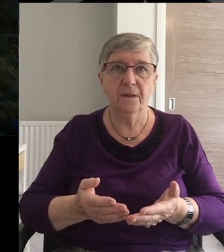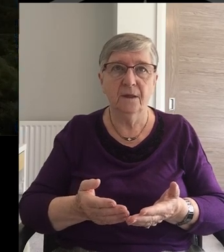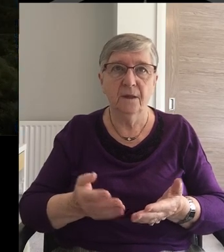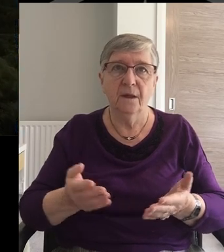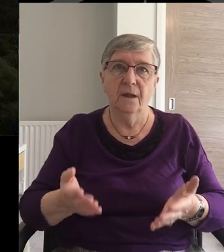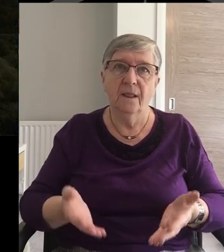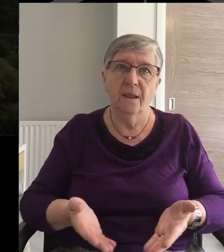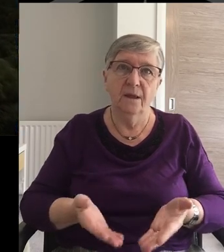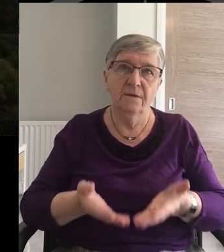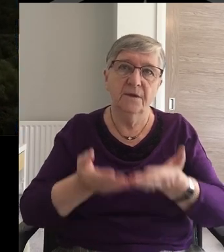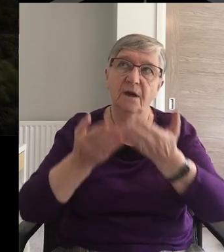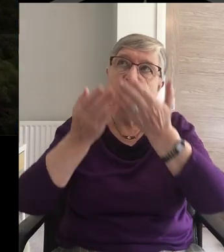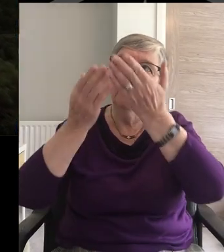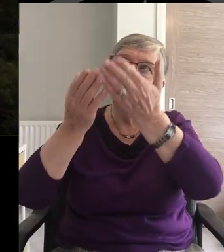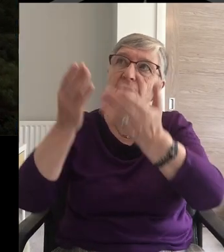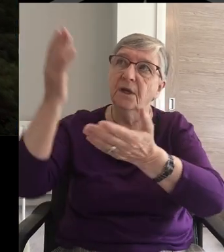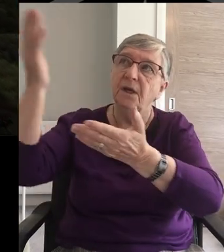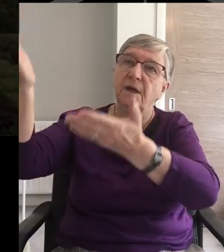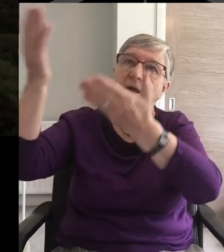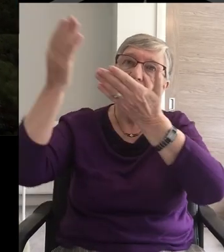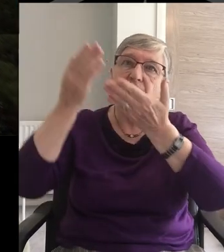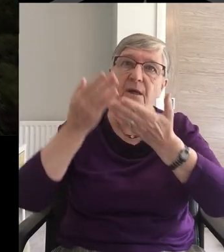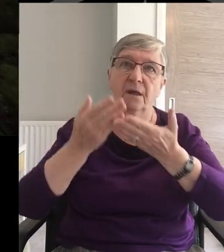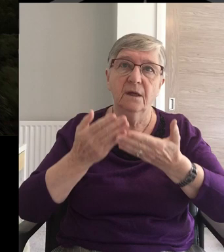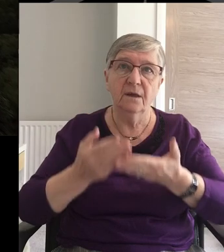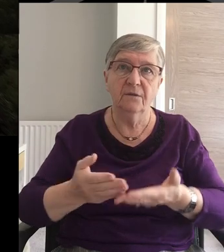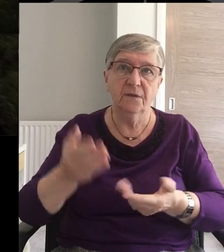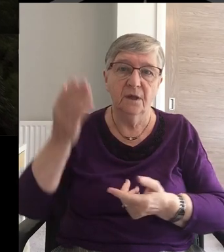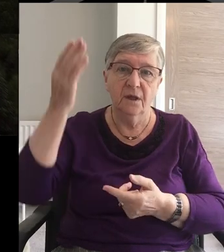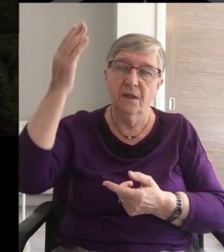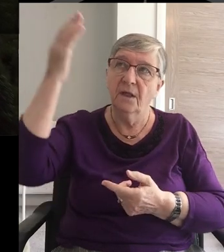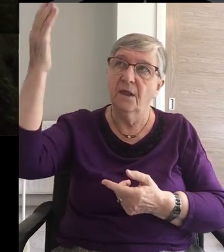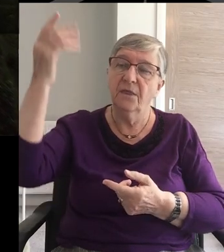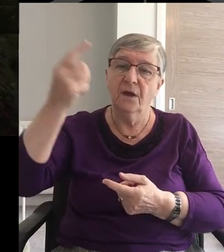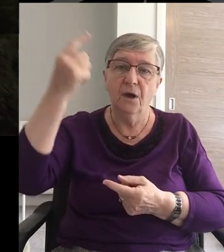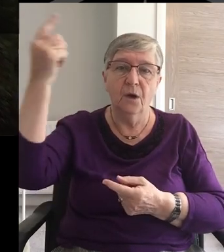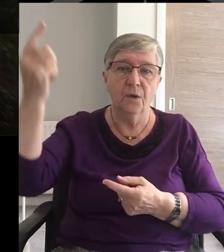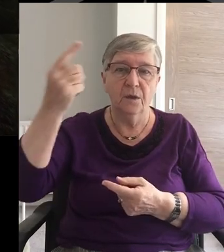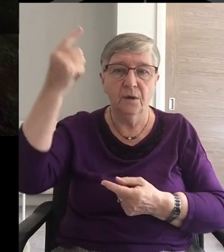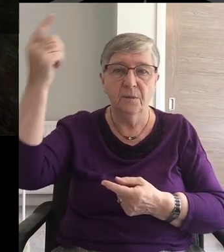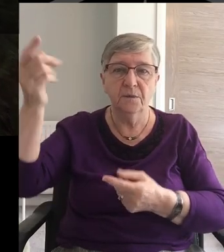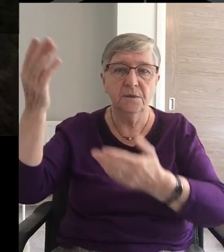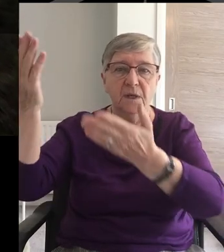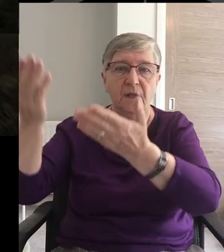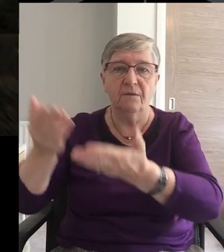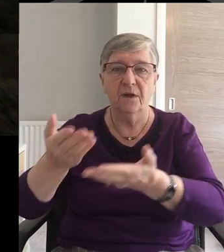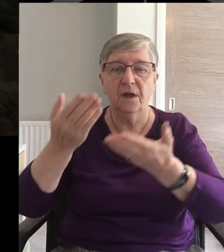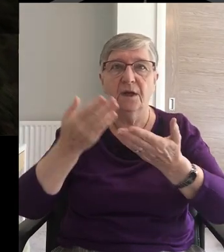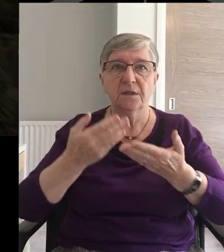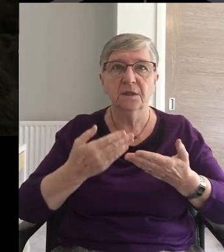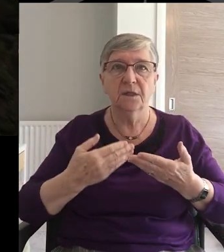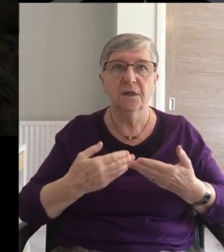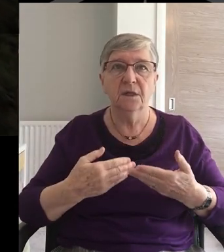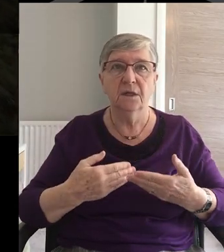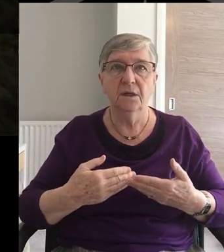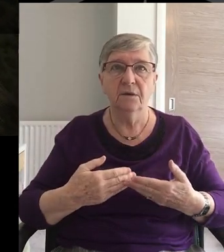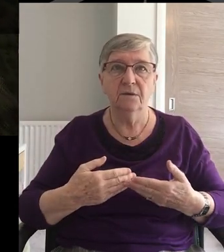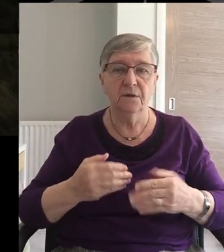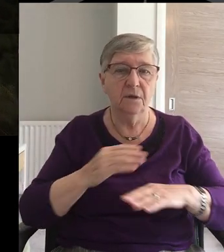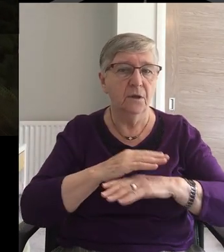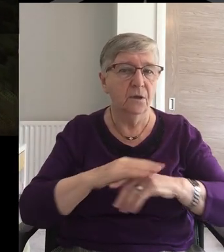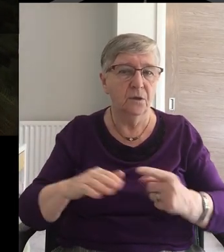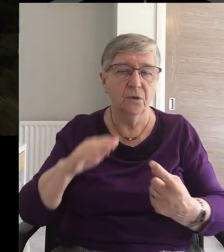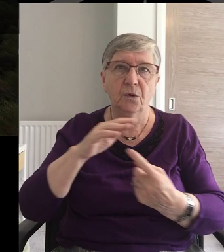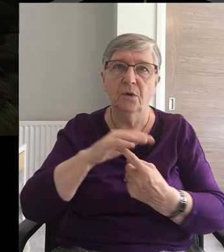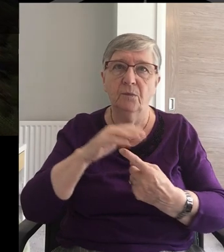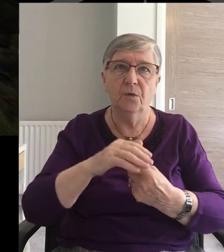Lift every gift That Thou Thyself hast given